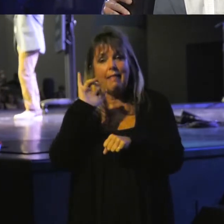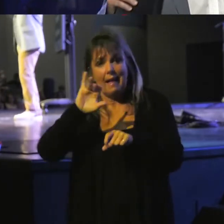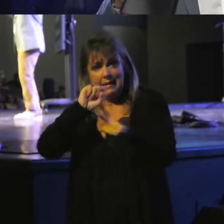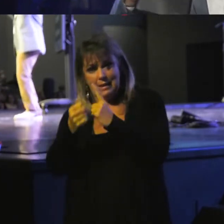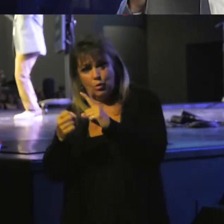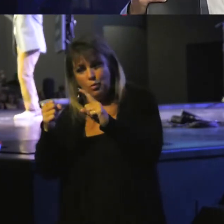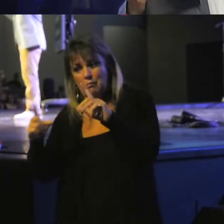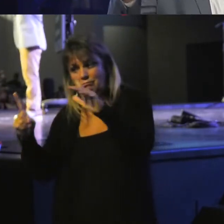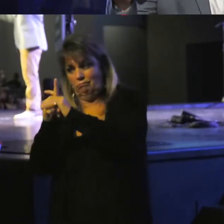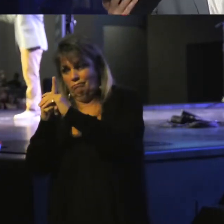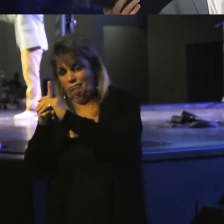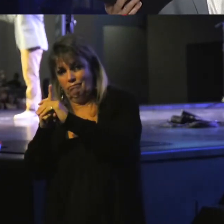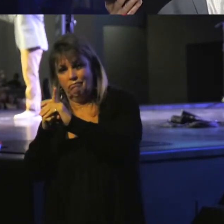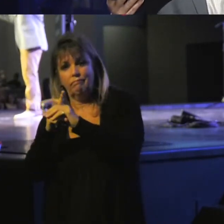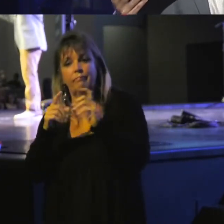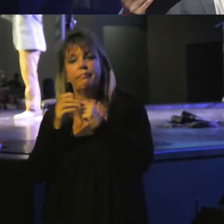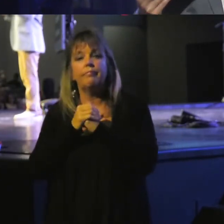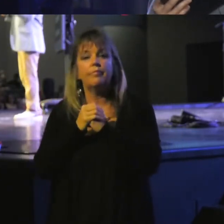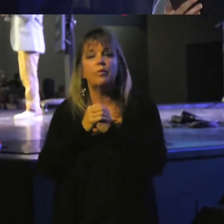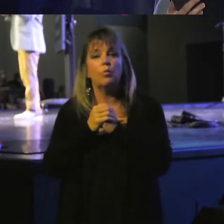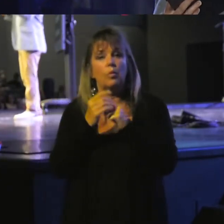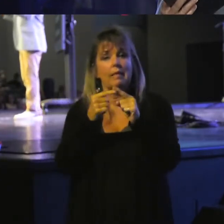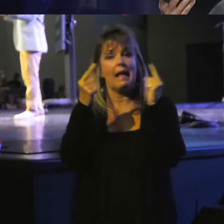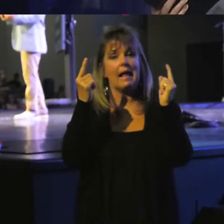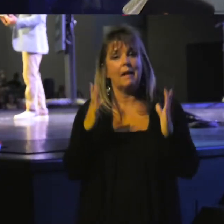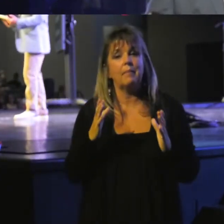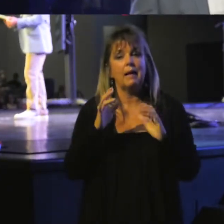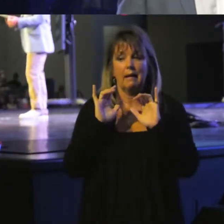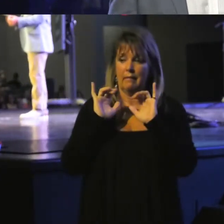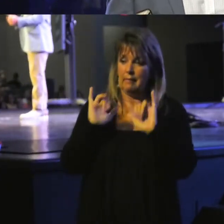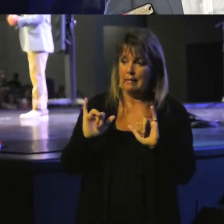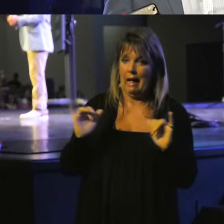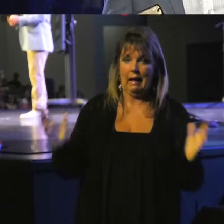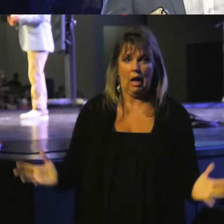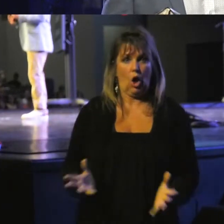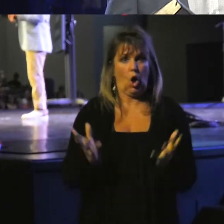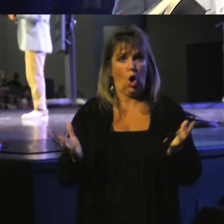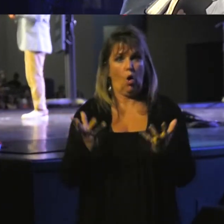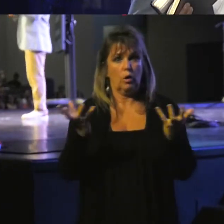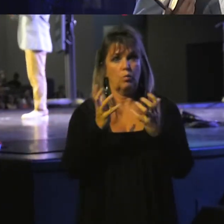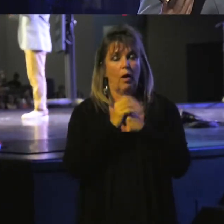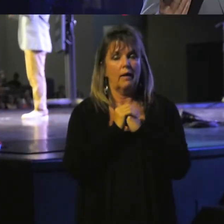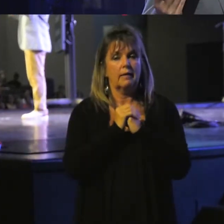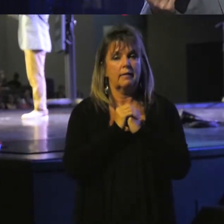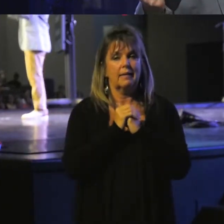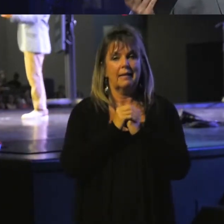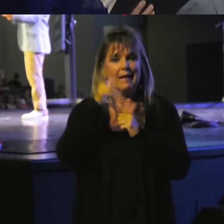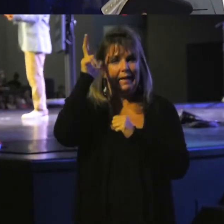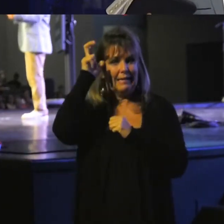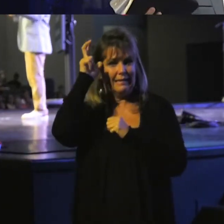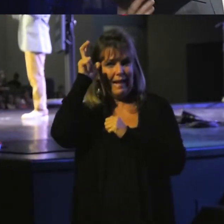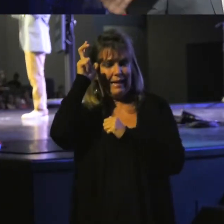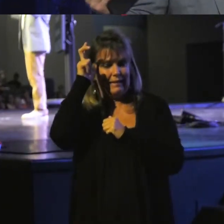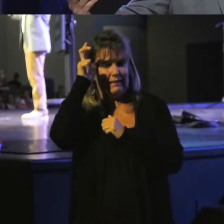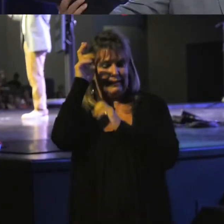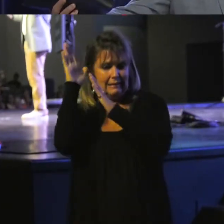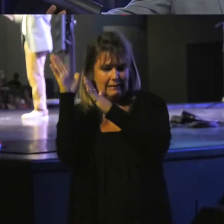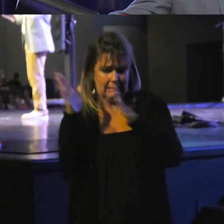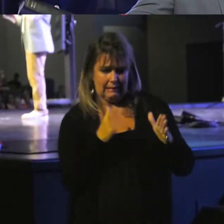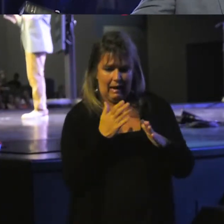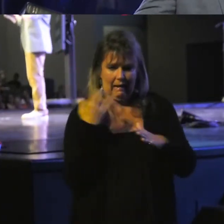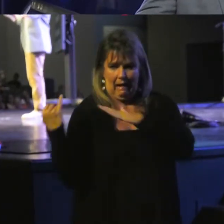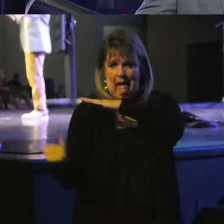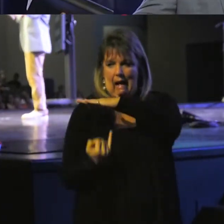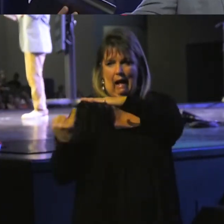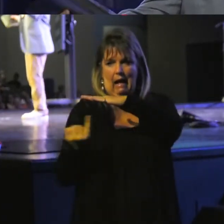situations, one of the enemies of staying encouraged is Satan's tactic to isolate